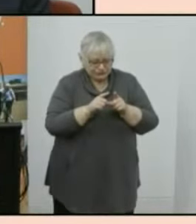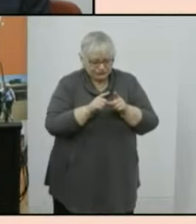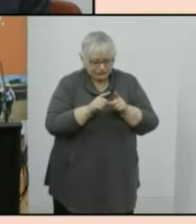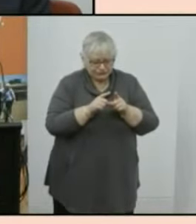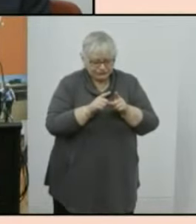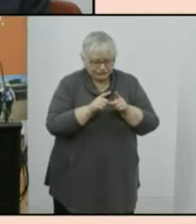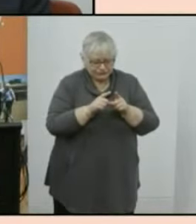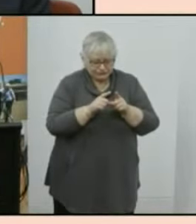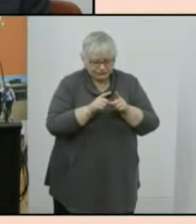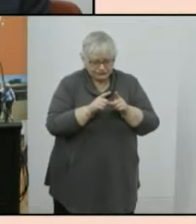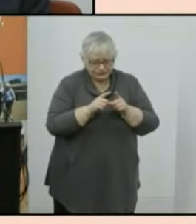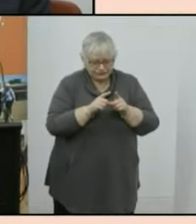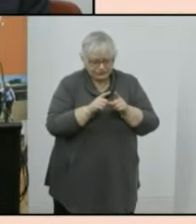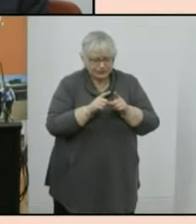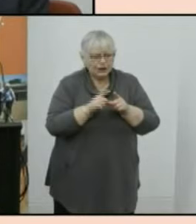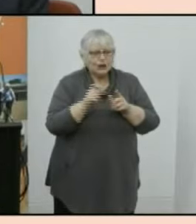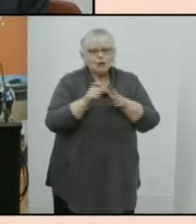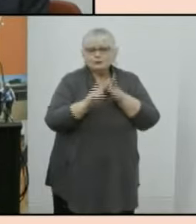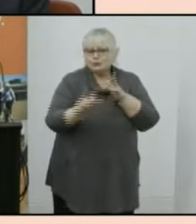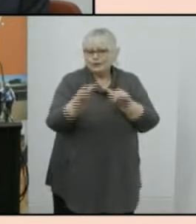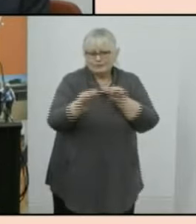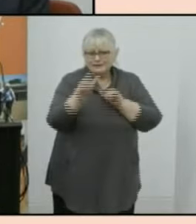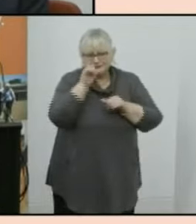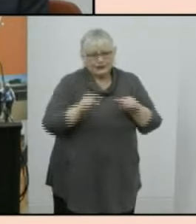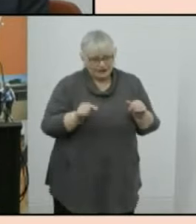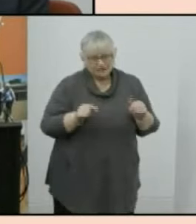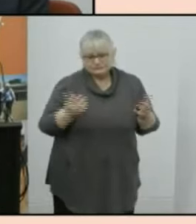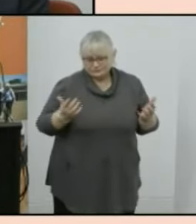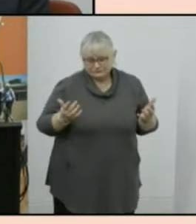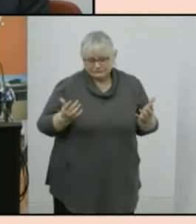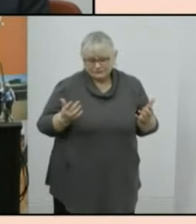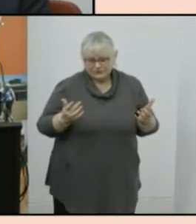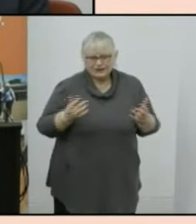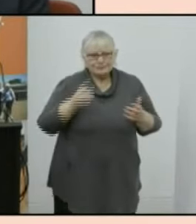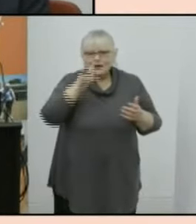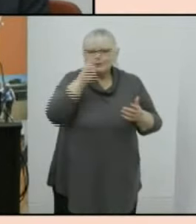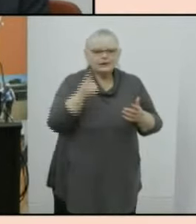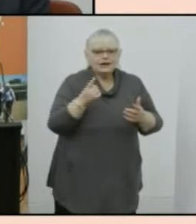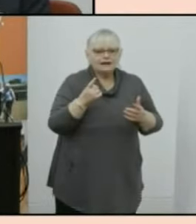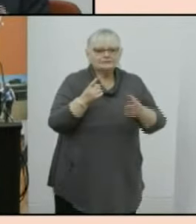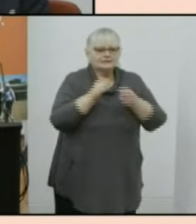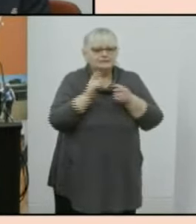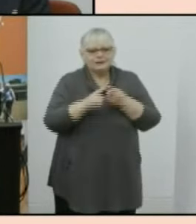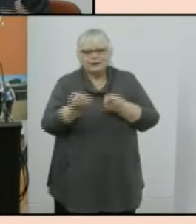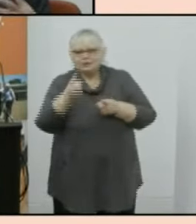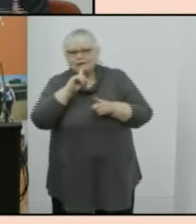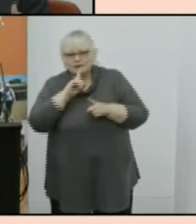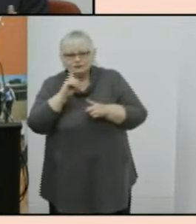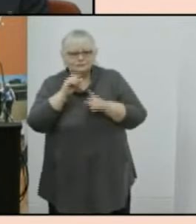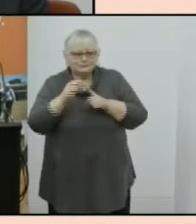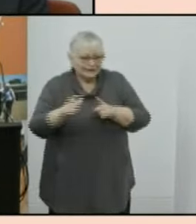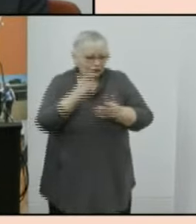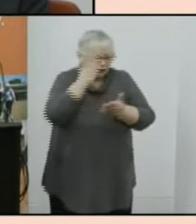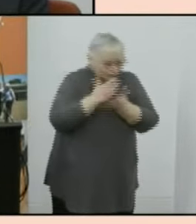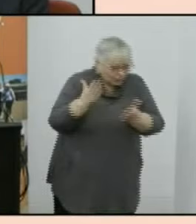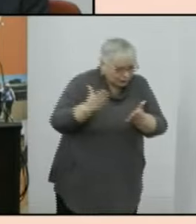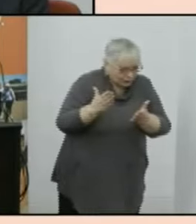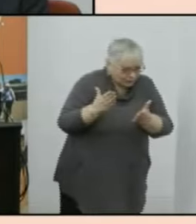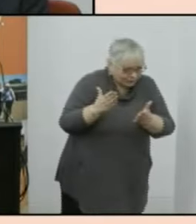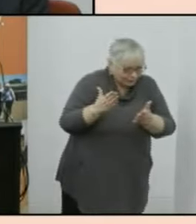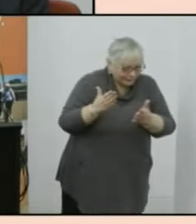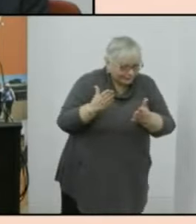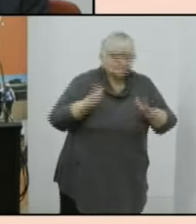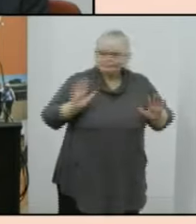uh we do the very best we can but but you can't be a hundred percent certain at any time that that